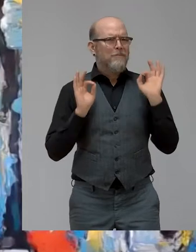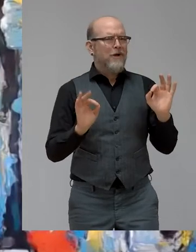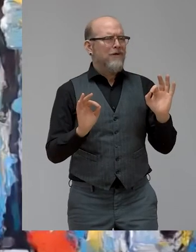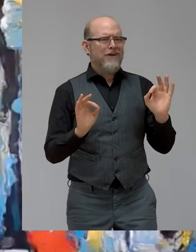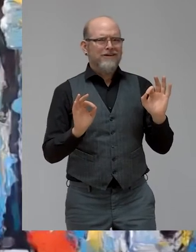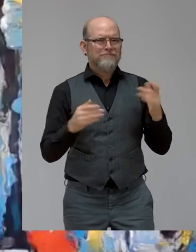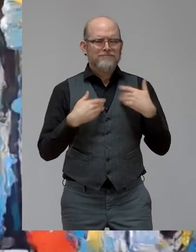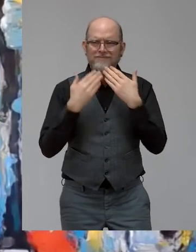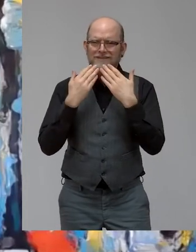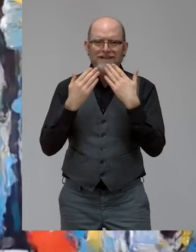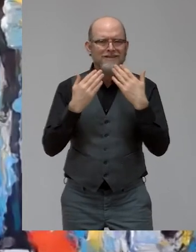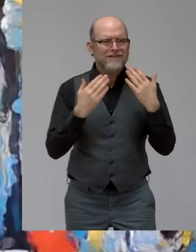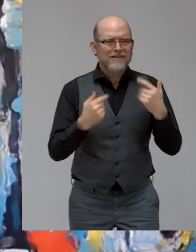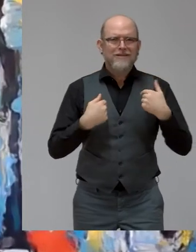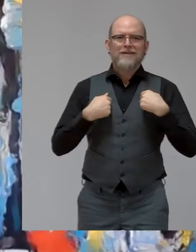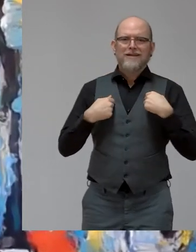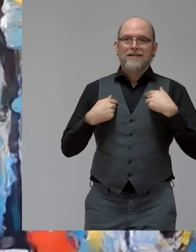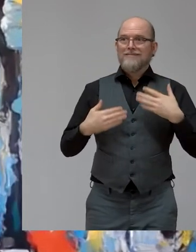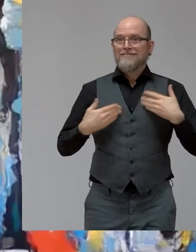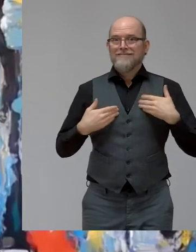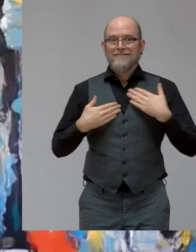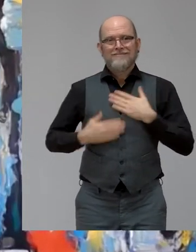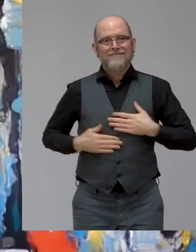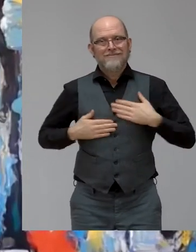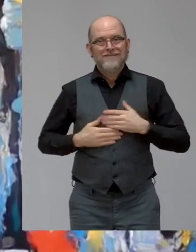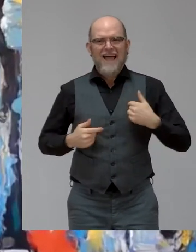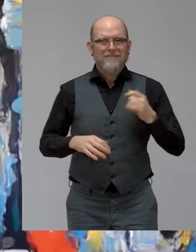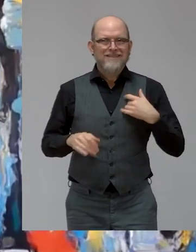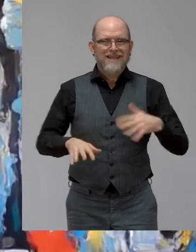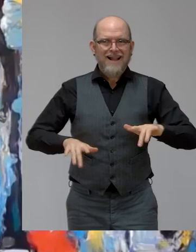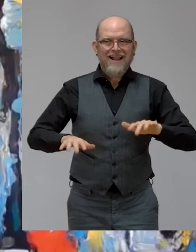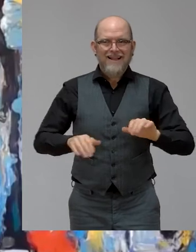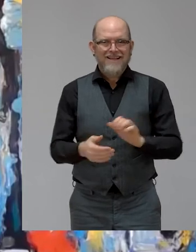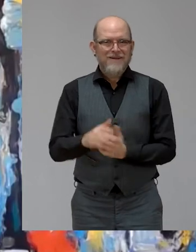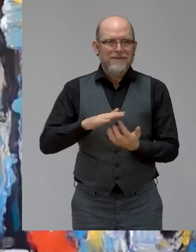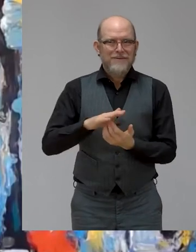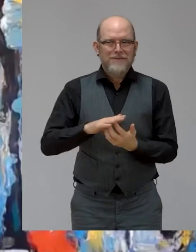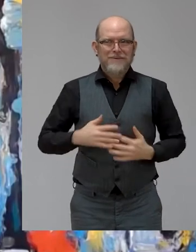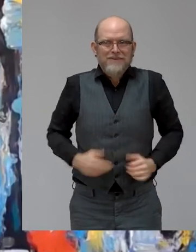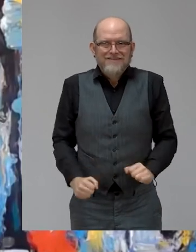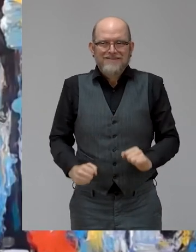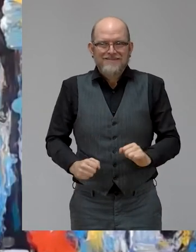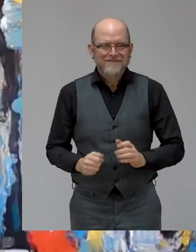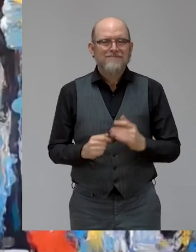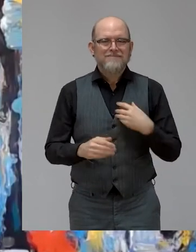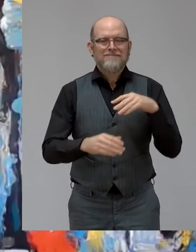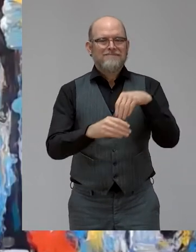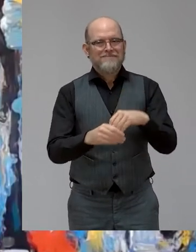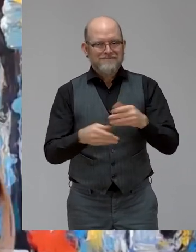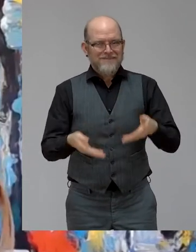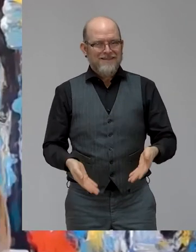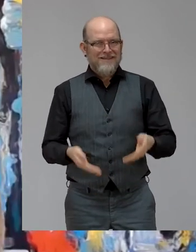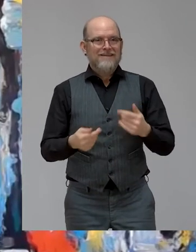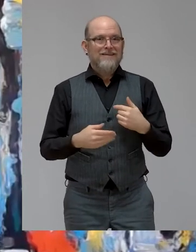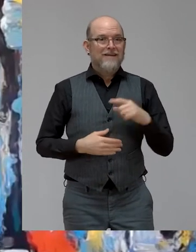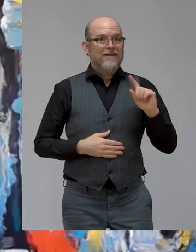I am very, very excited to be here this morning, the first day of Xero